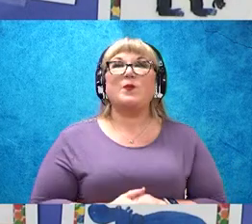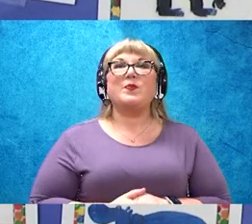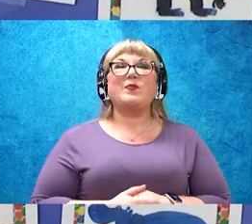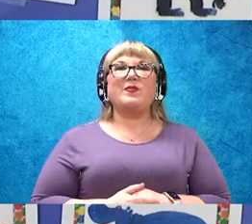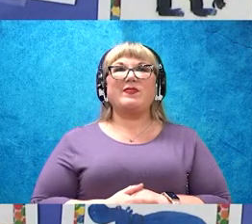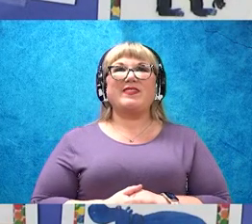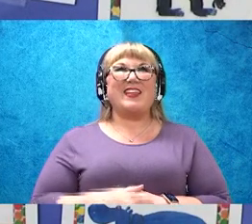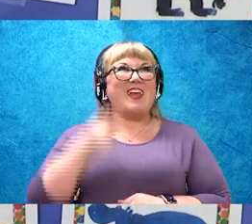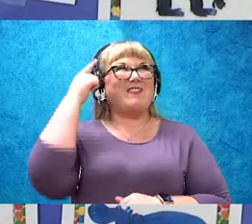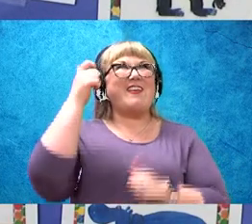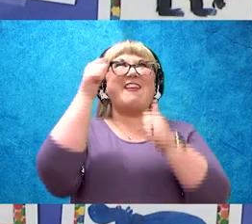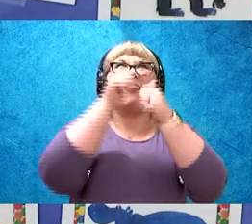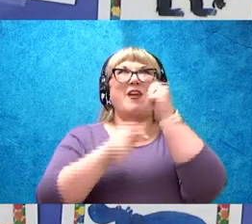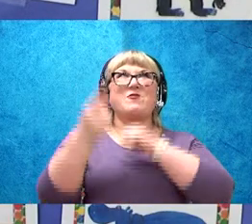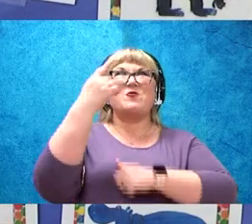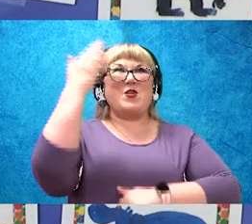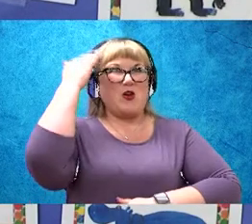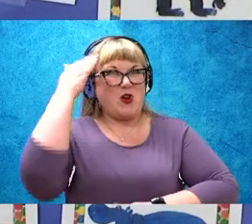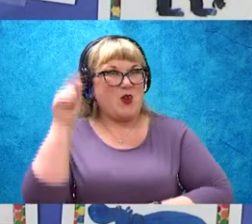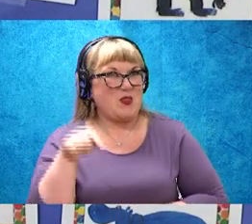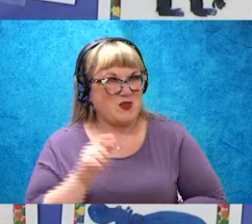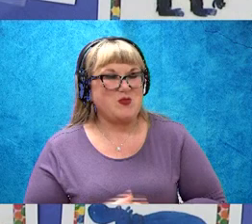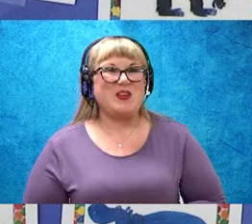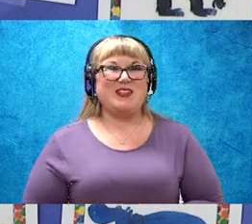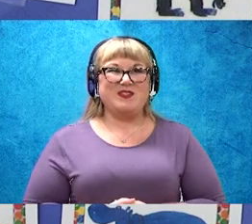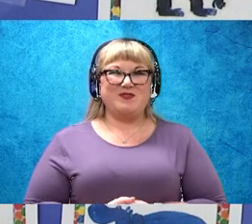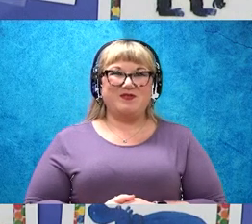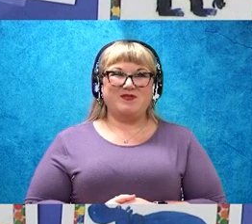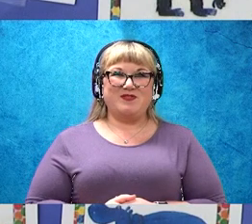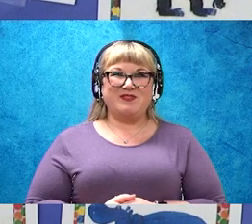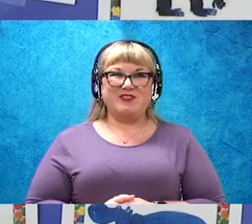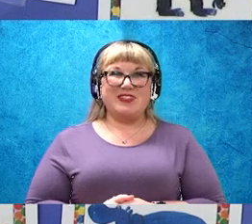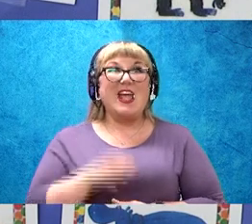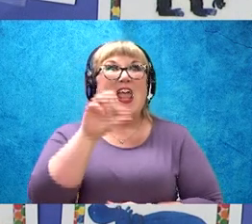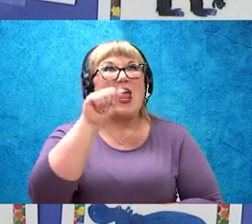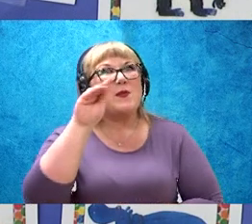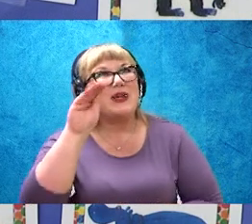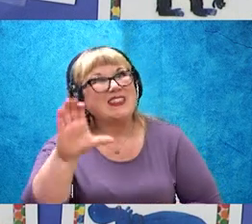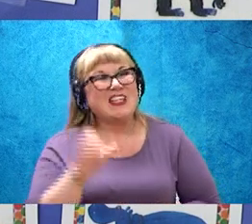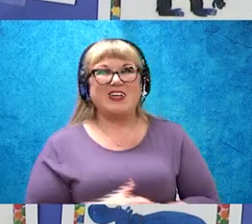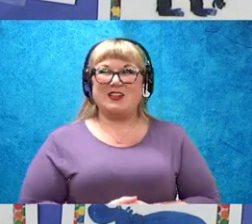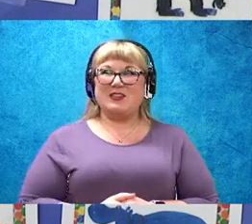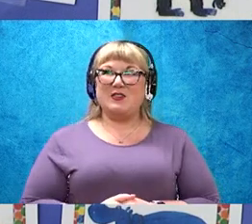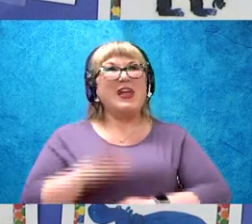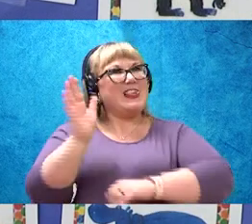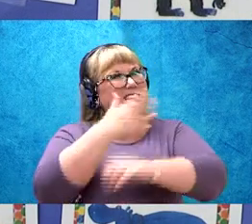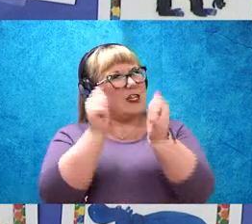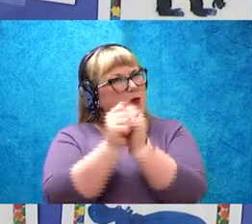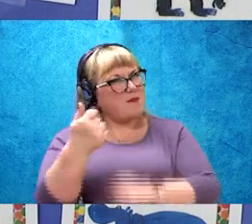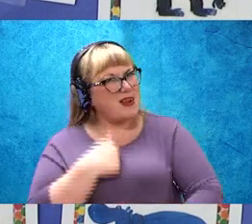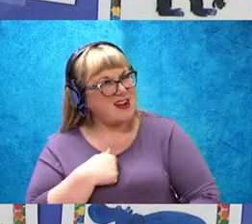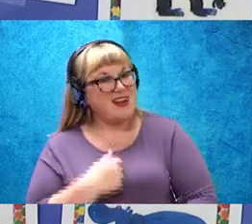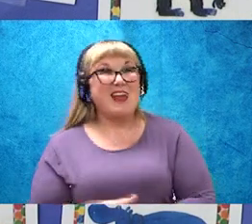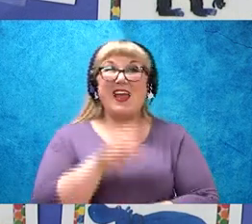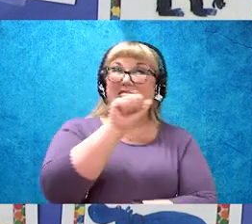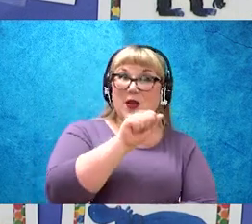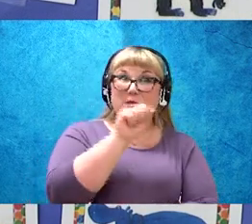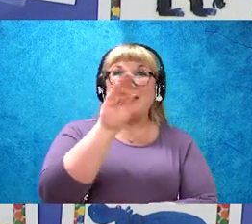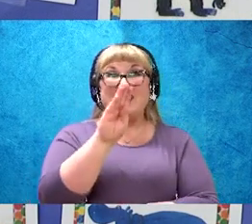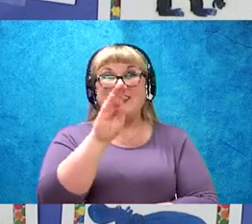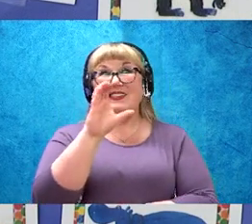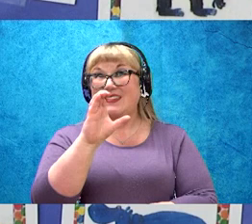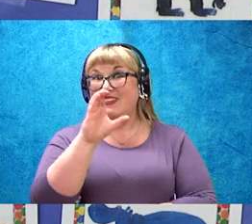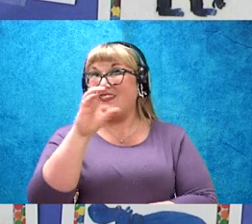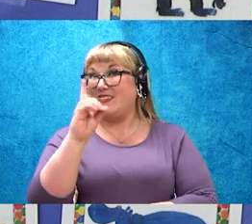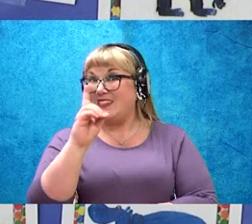I think everybody knows this one. The ABC song. So sing with us. A, B,